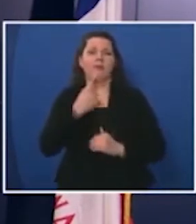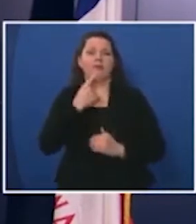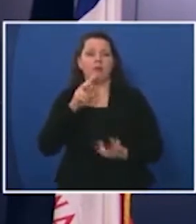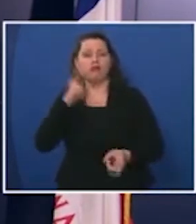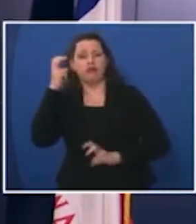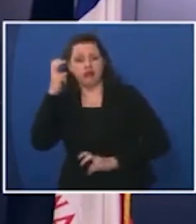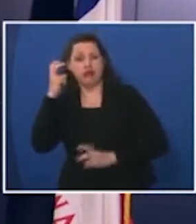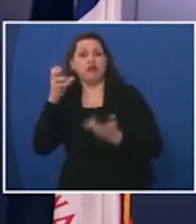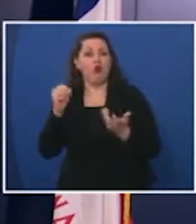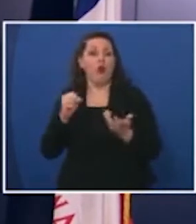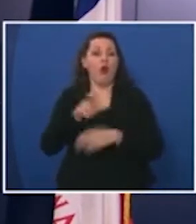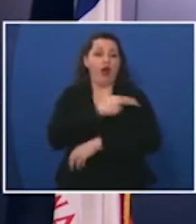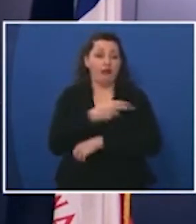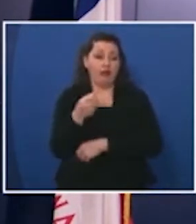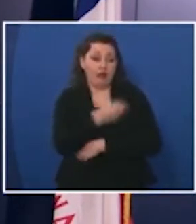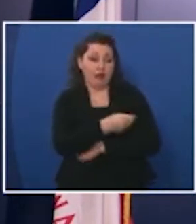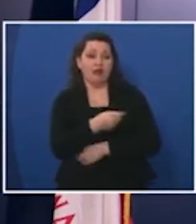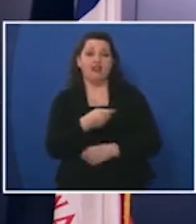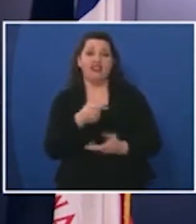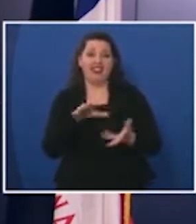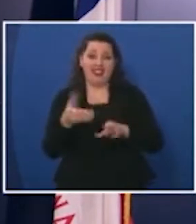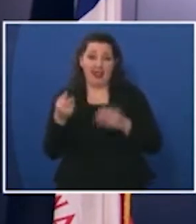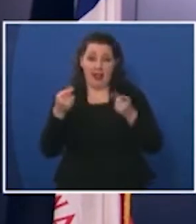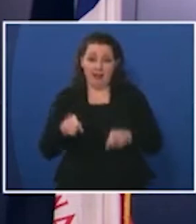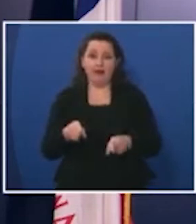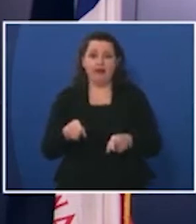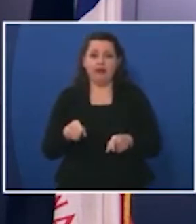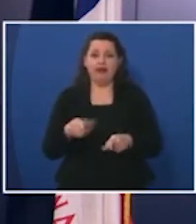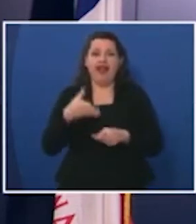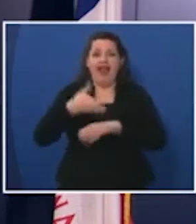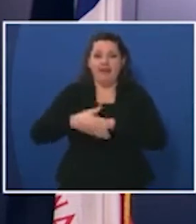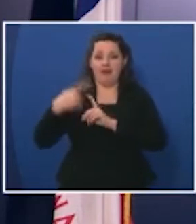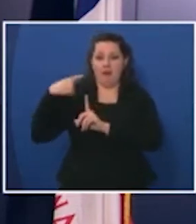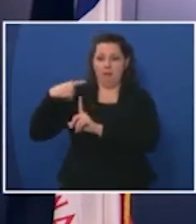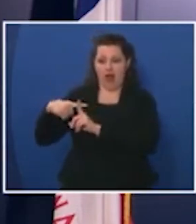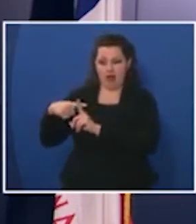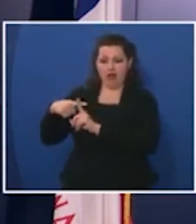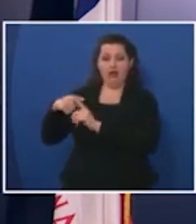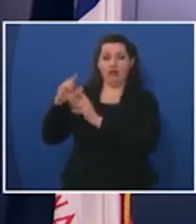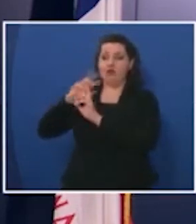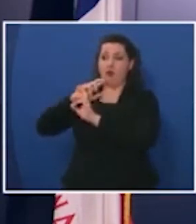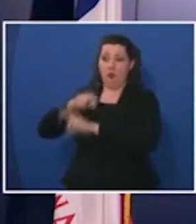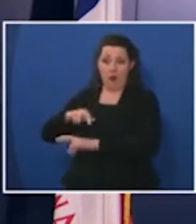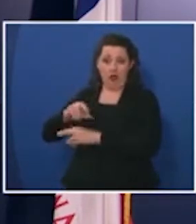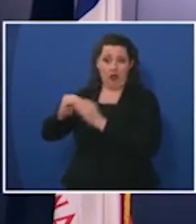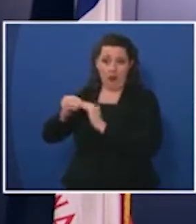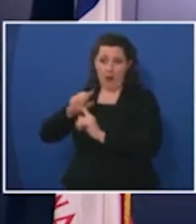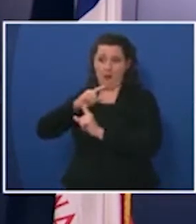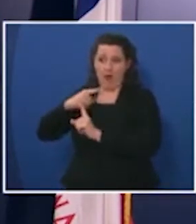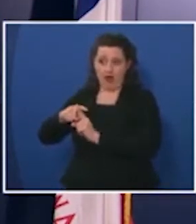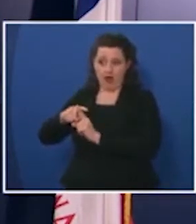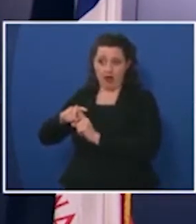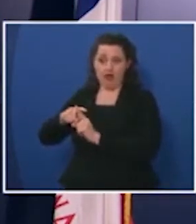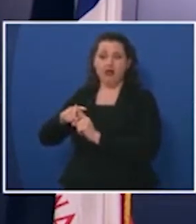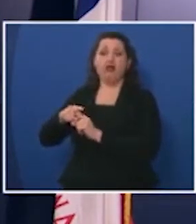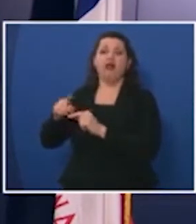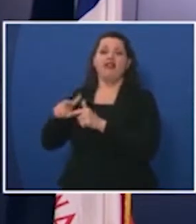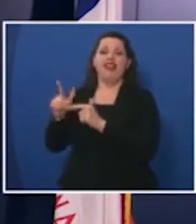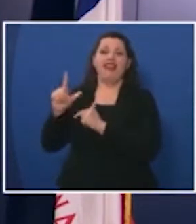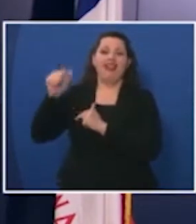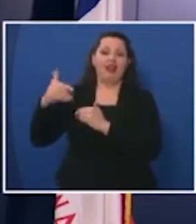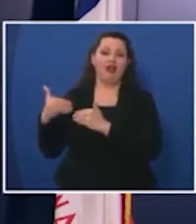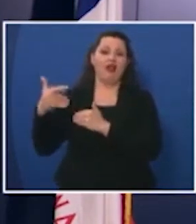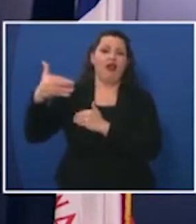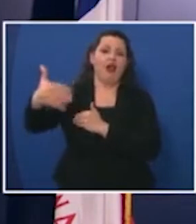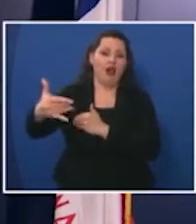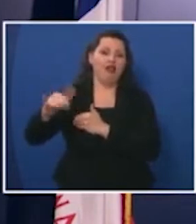then the deaths that occur they do happen you know after the positive case counts have been reported so i think if you look at the data on the dashboard you'll be able to